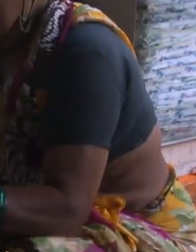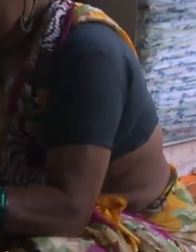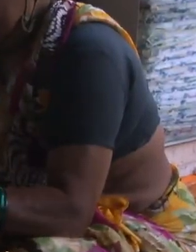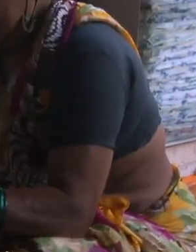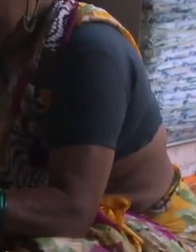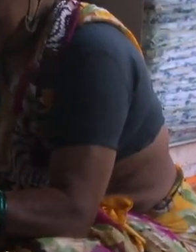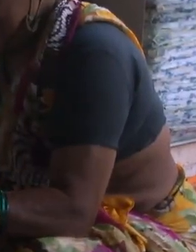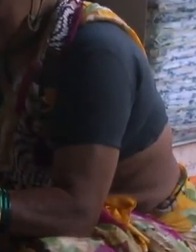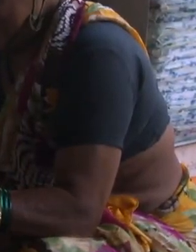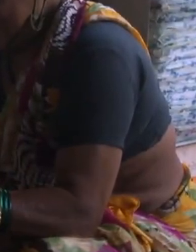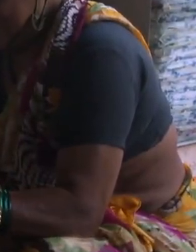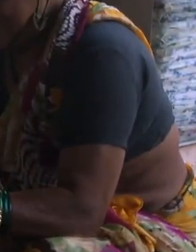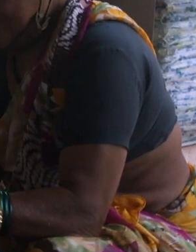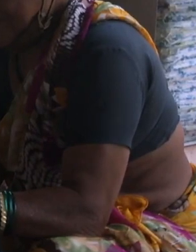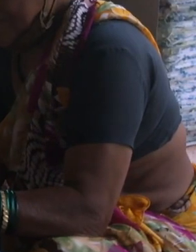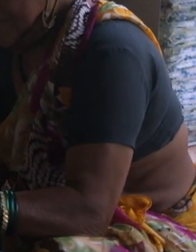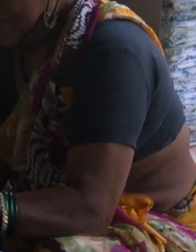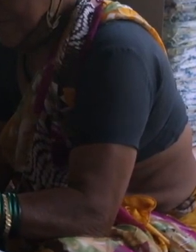people worldwide.